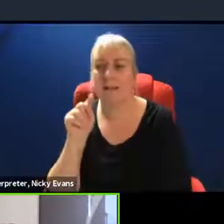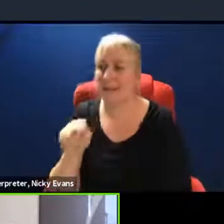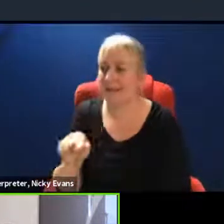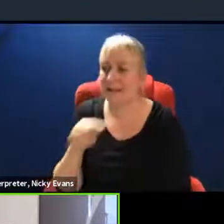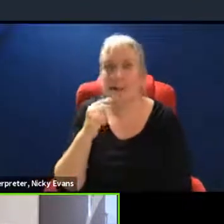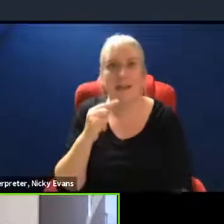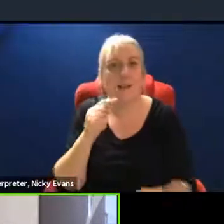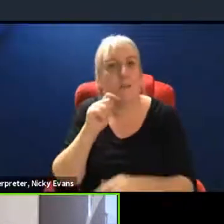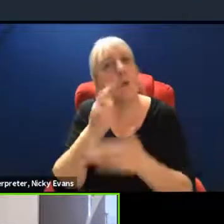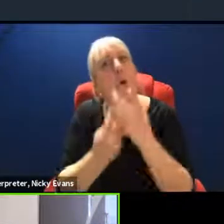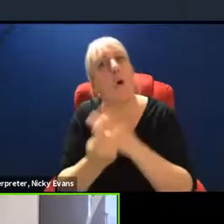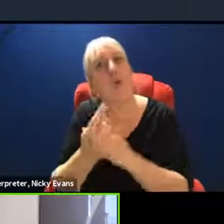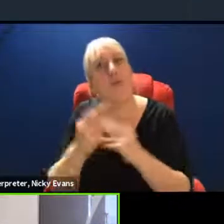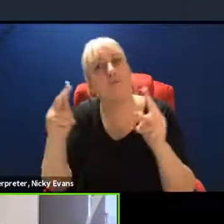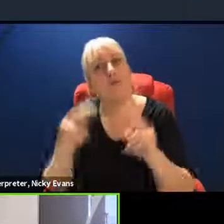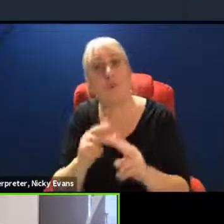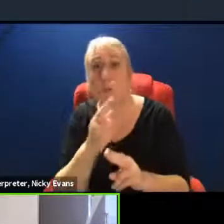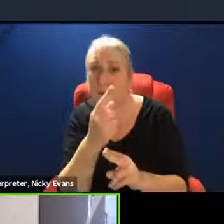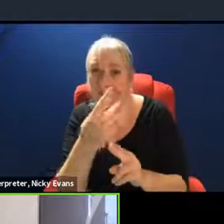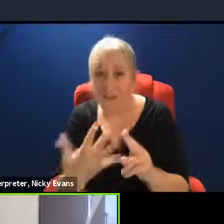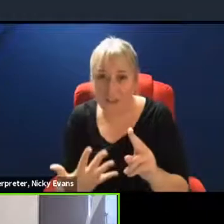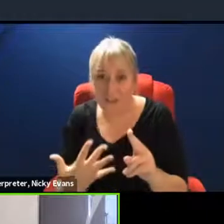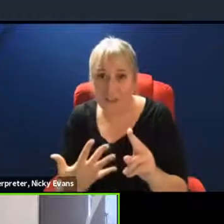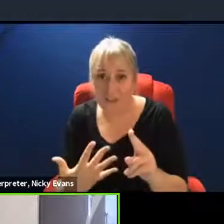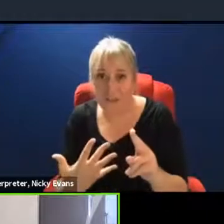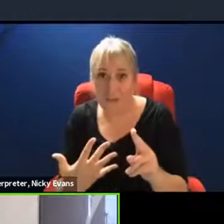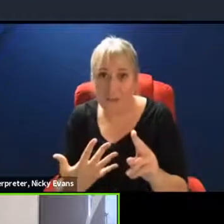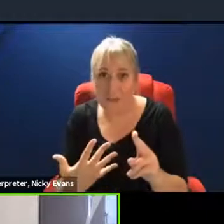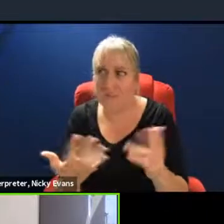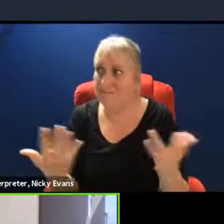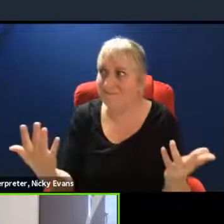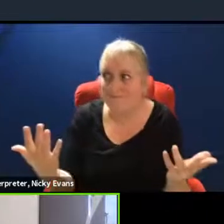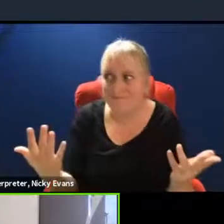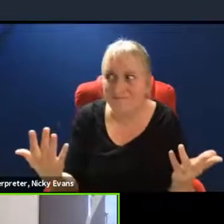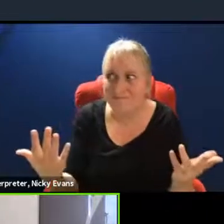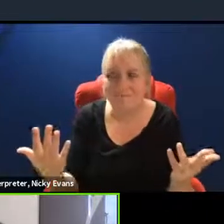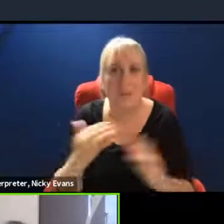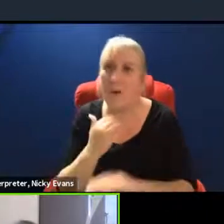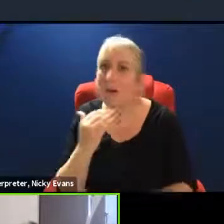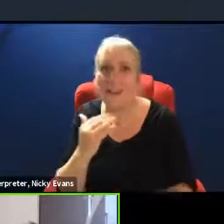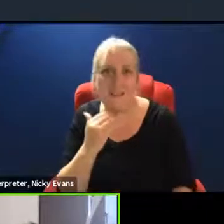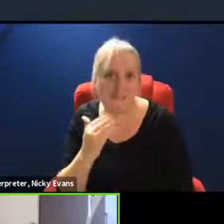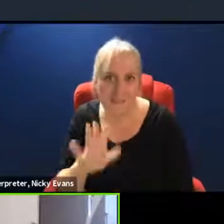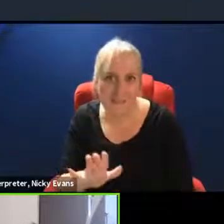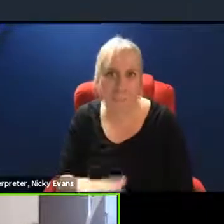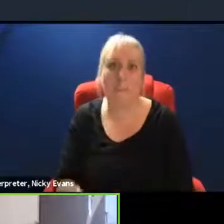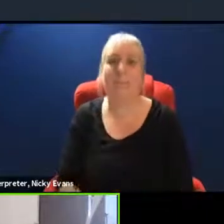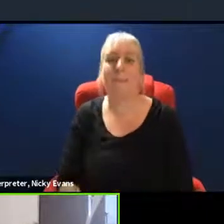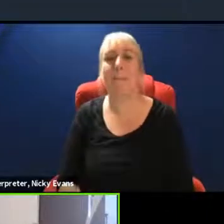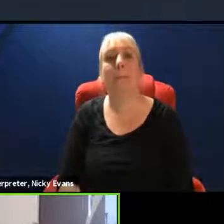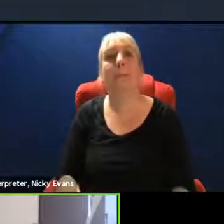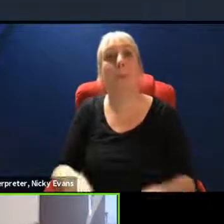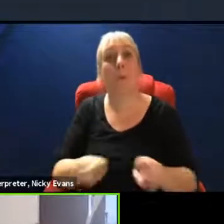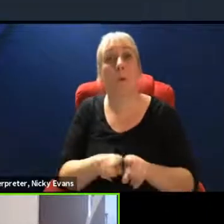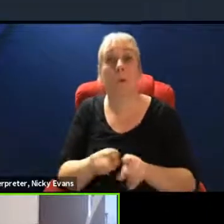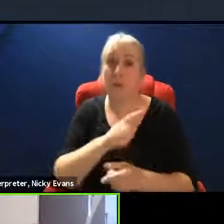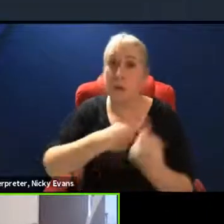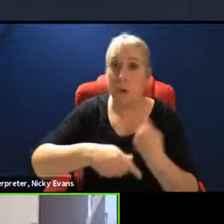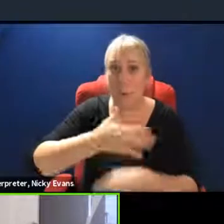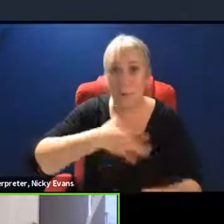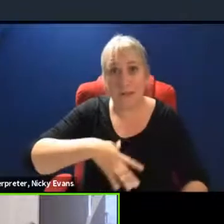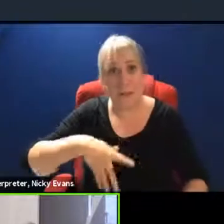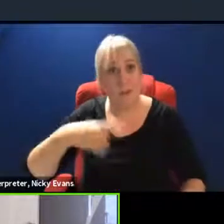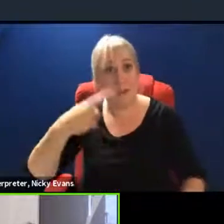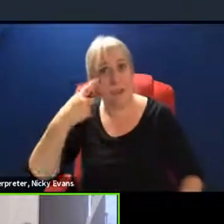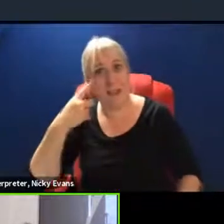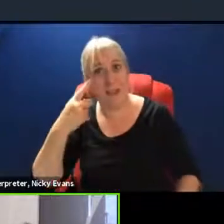fifth of the emissions that the government have targeted to meet. So we do also have to look at, you know, what do we